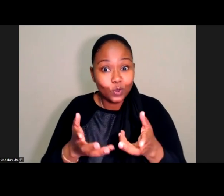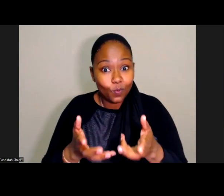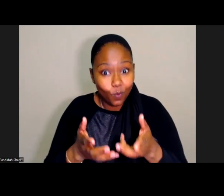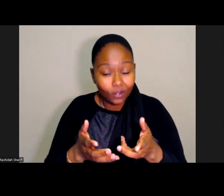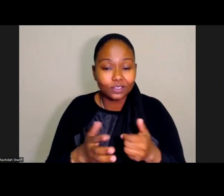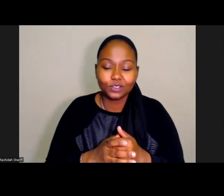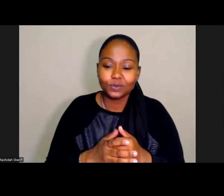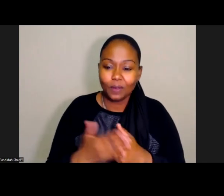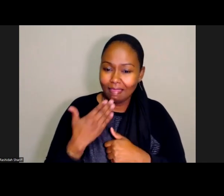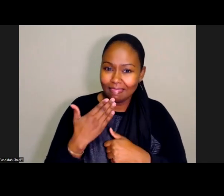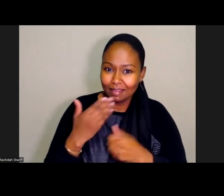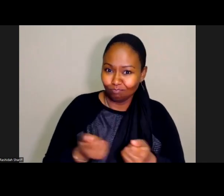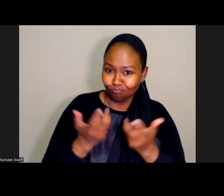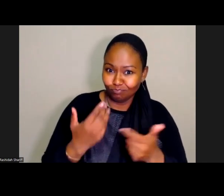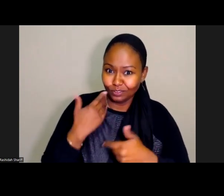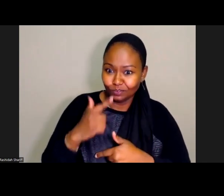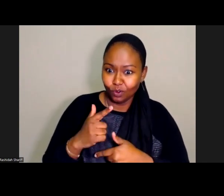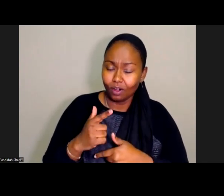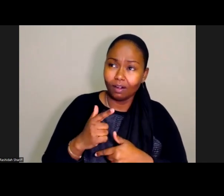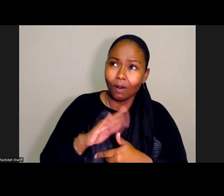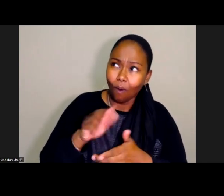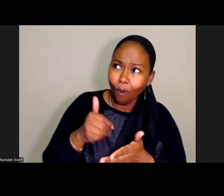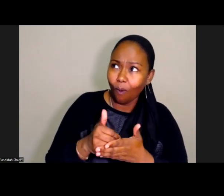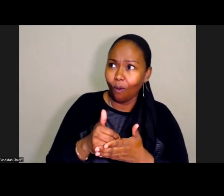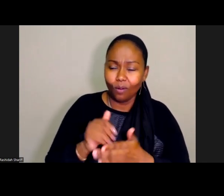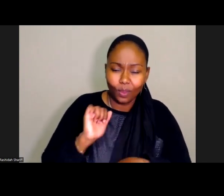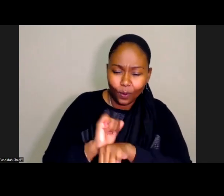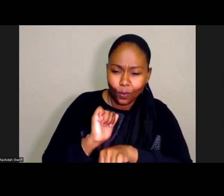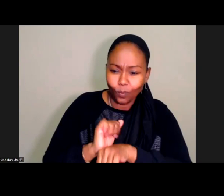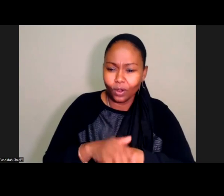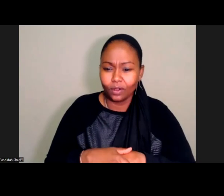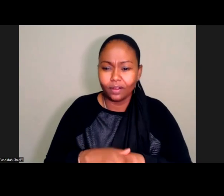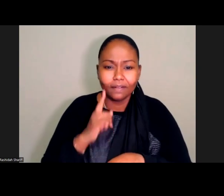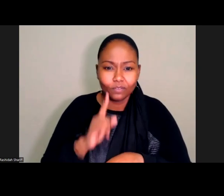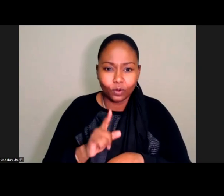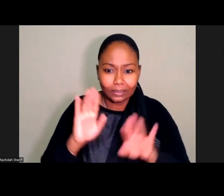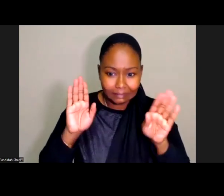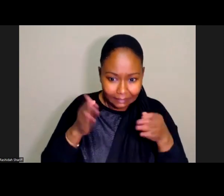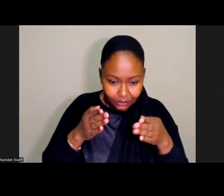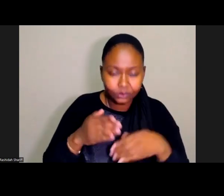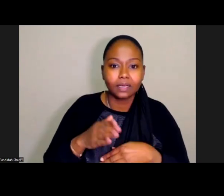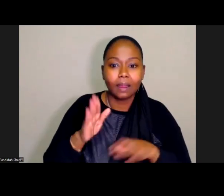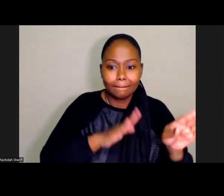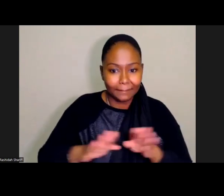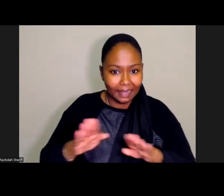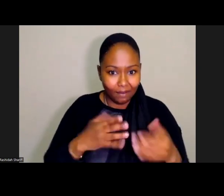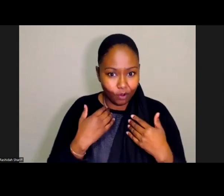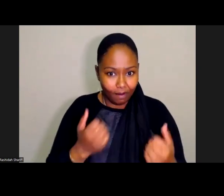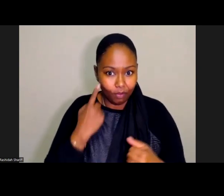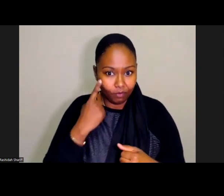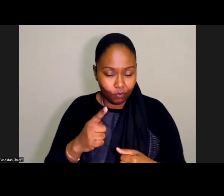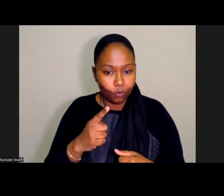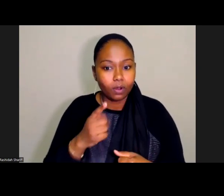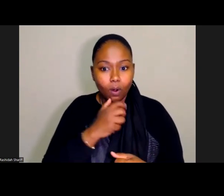for all the work that, not just some, a lot of credit for really centering behavioral health for older adults. I think it was about a year ago,